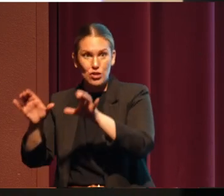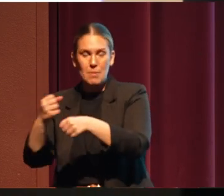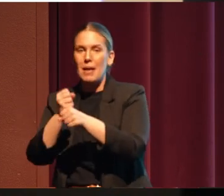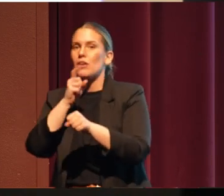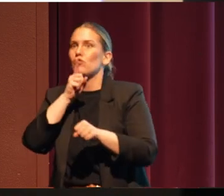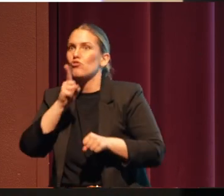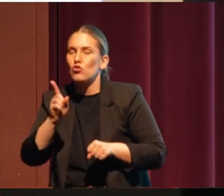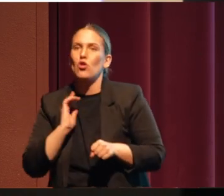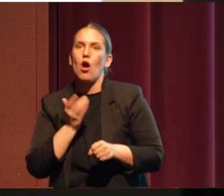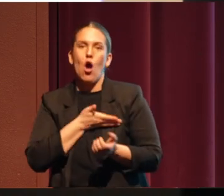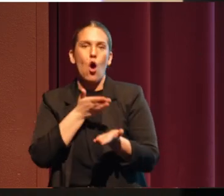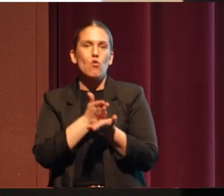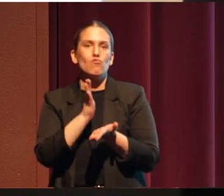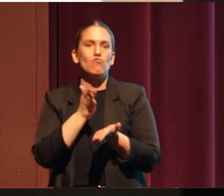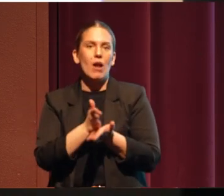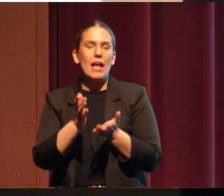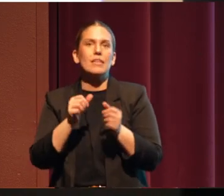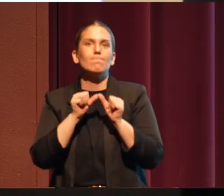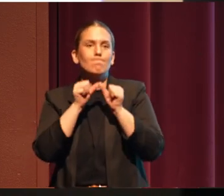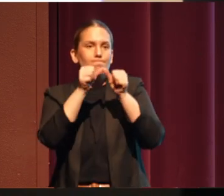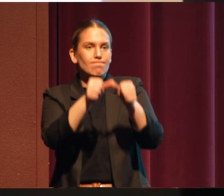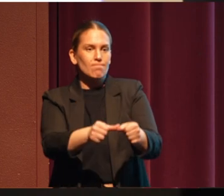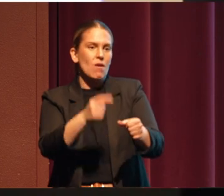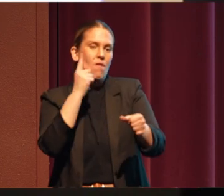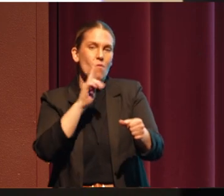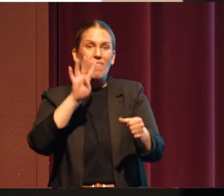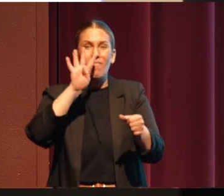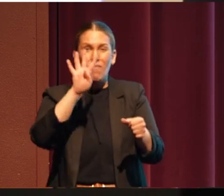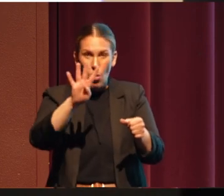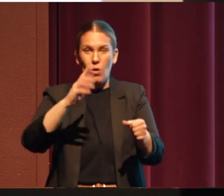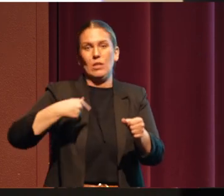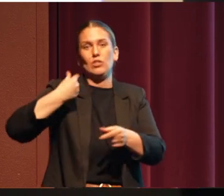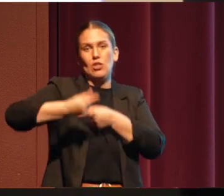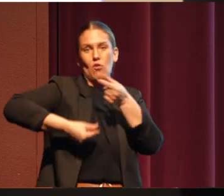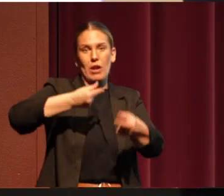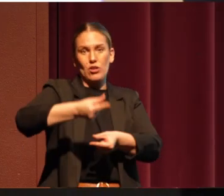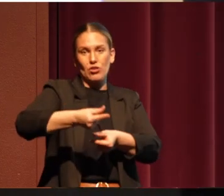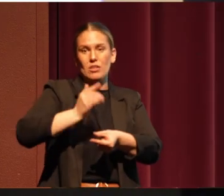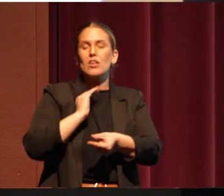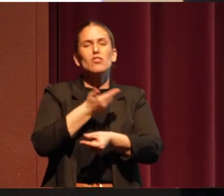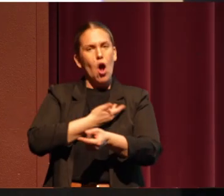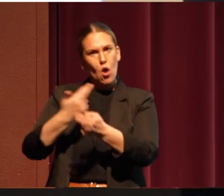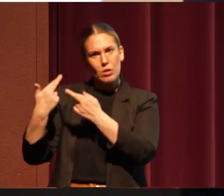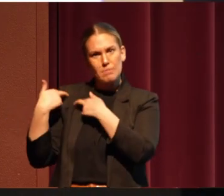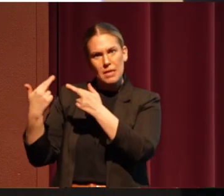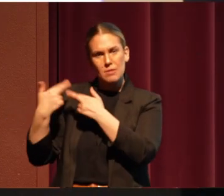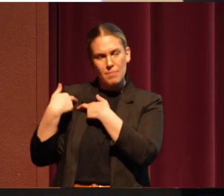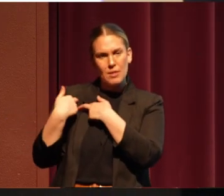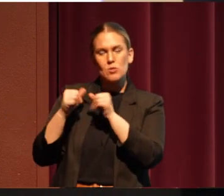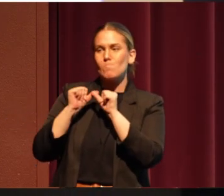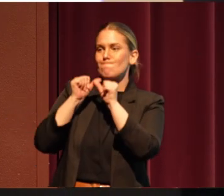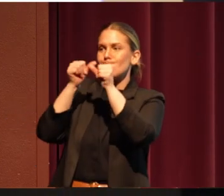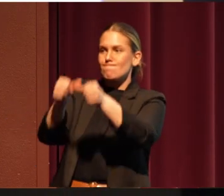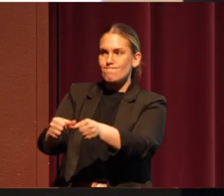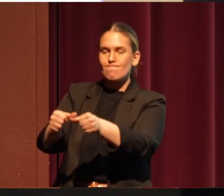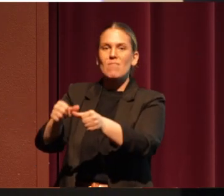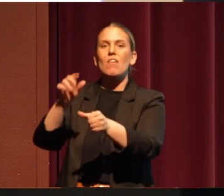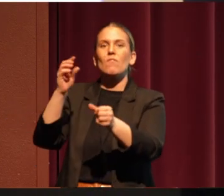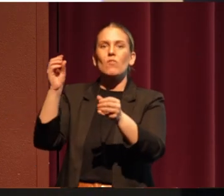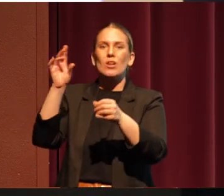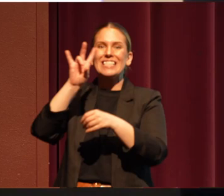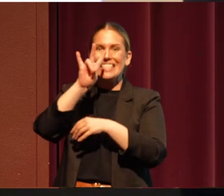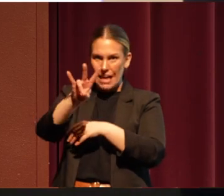for at least four generations. And it's our responsibility to make sure they remain for another seven generations.